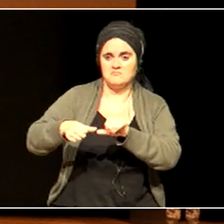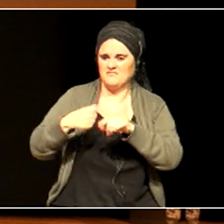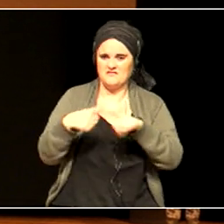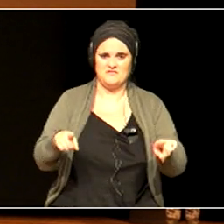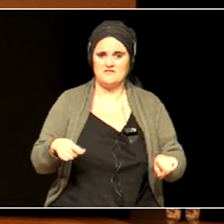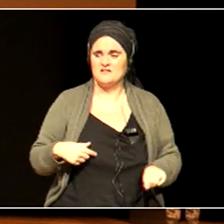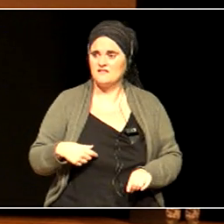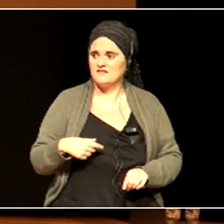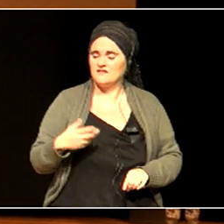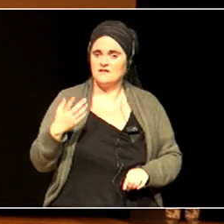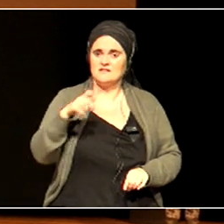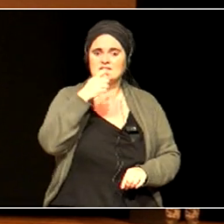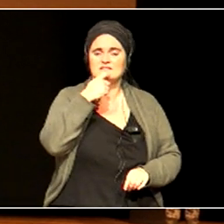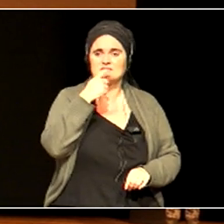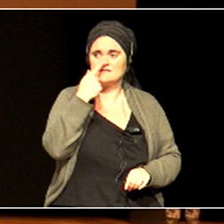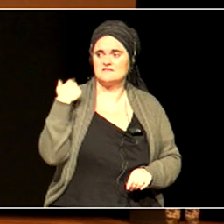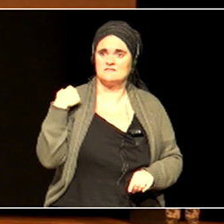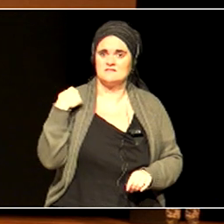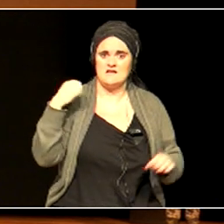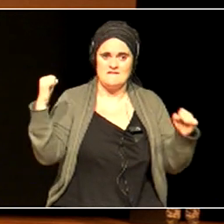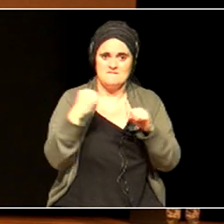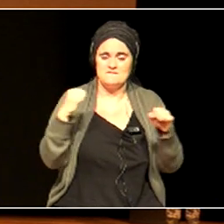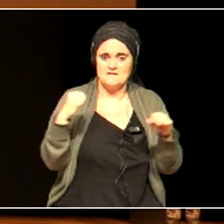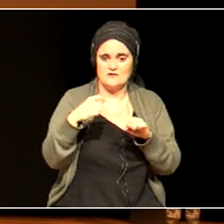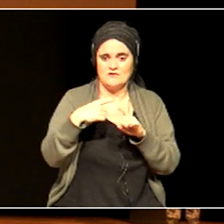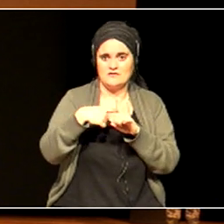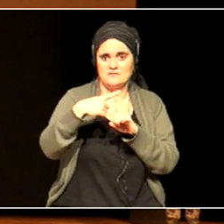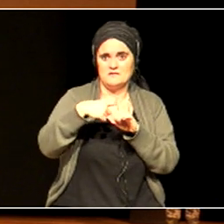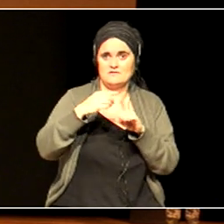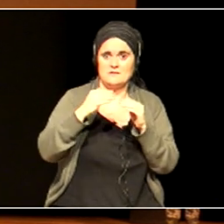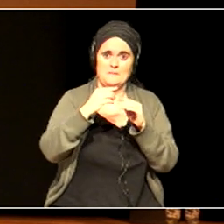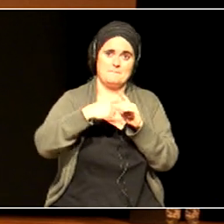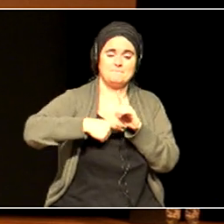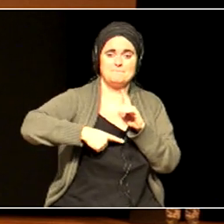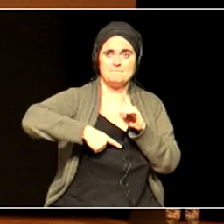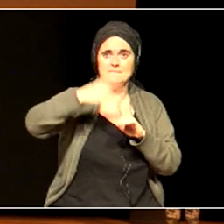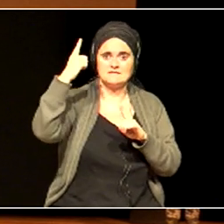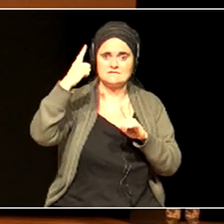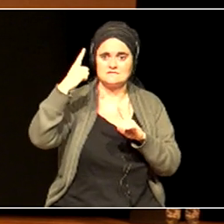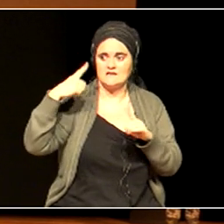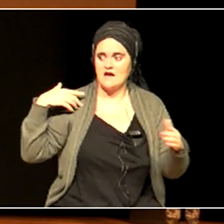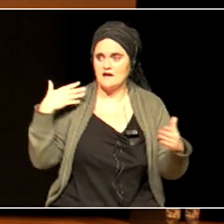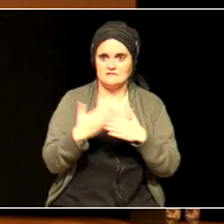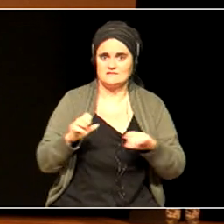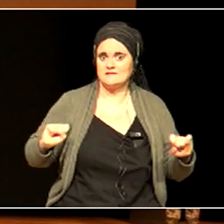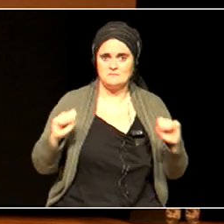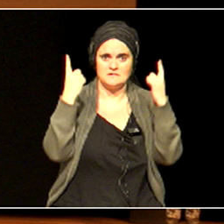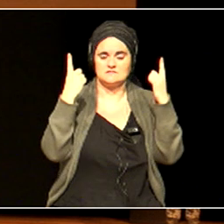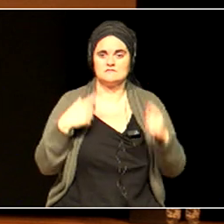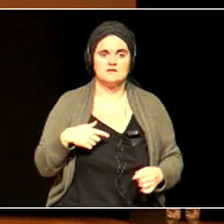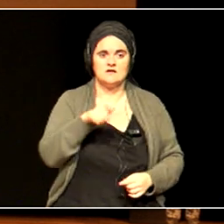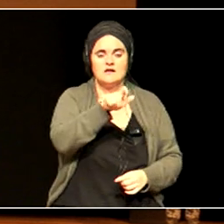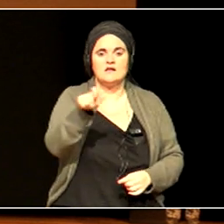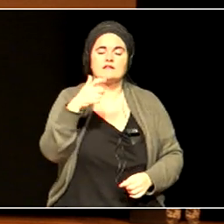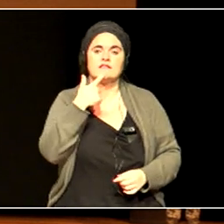And of course people say, you know, but of course there's climate variation, isn't there? You know, sometimes it's a bit hotter, sometimes it's a bit colder. But